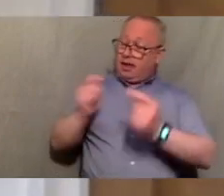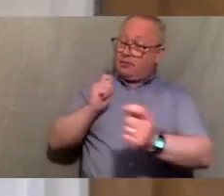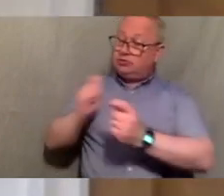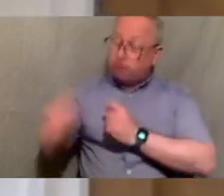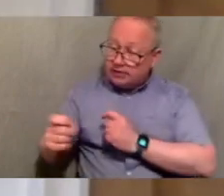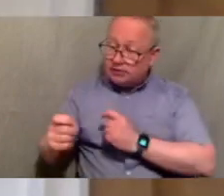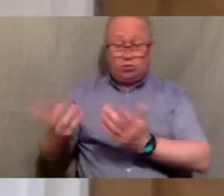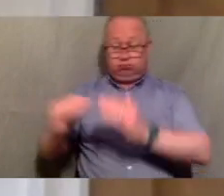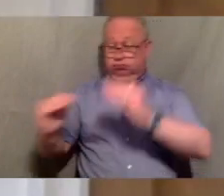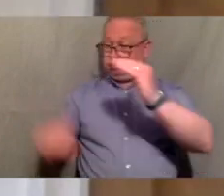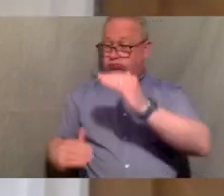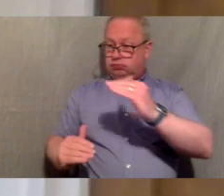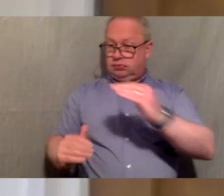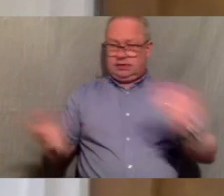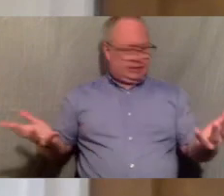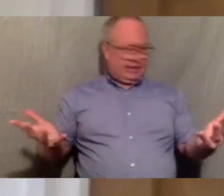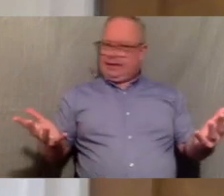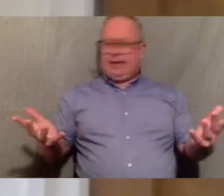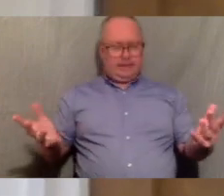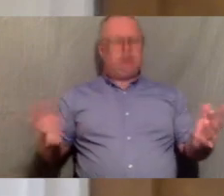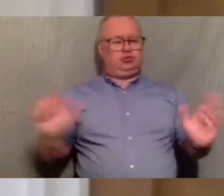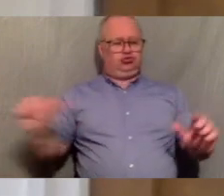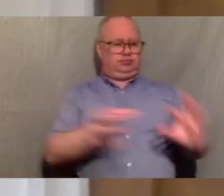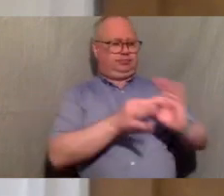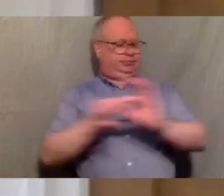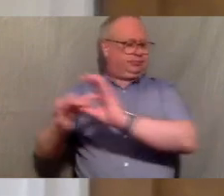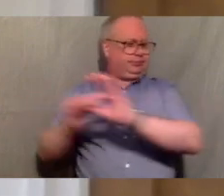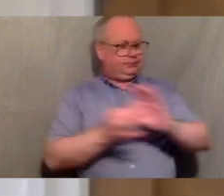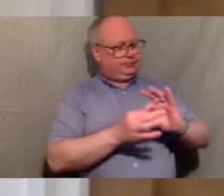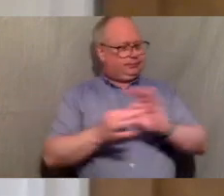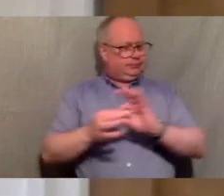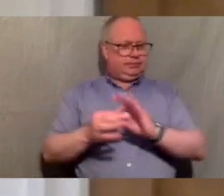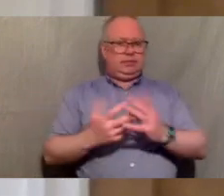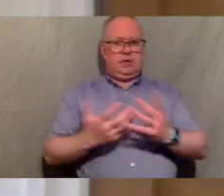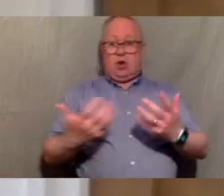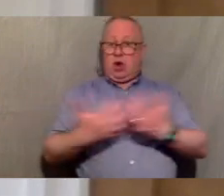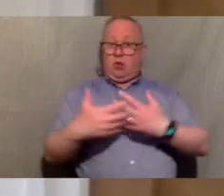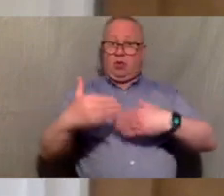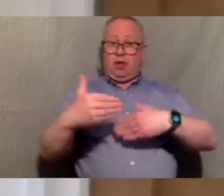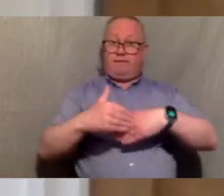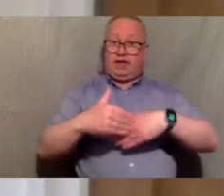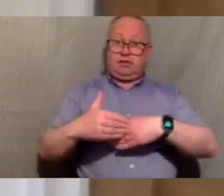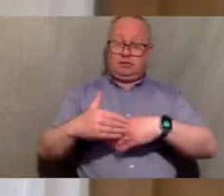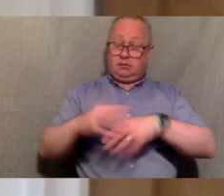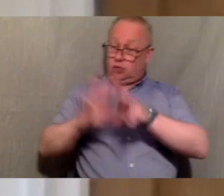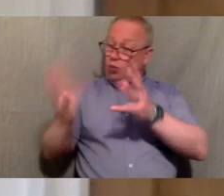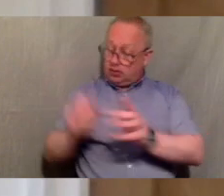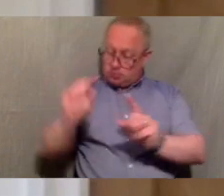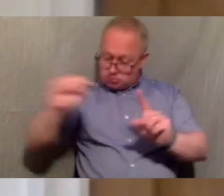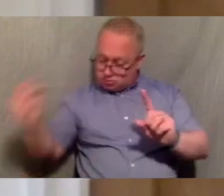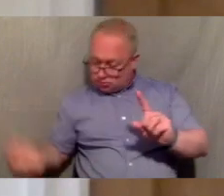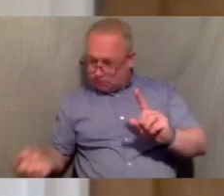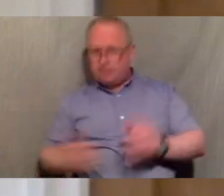and also what it's going to mean for um or what impact it might have in other parts of the world um